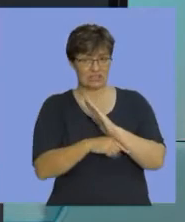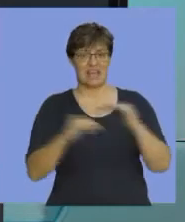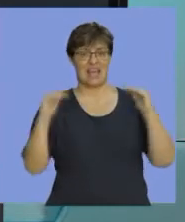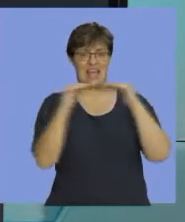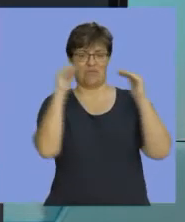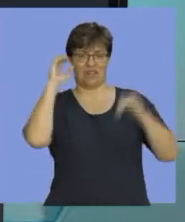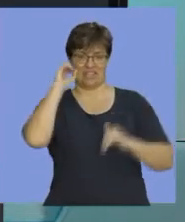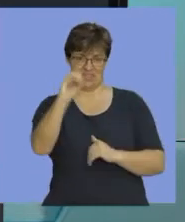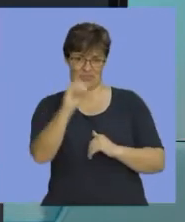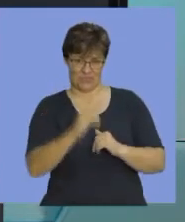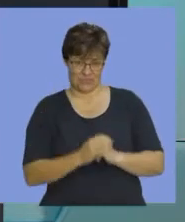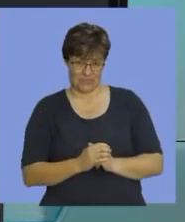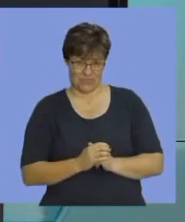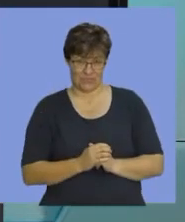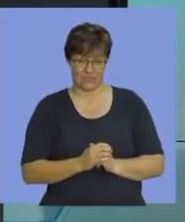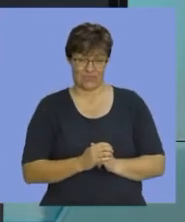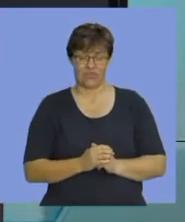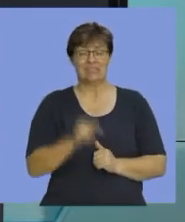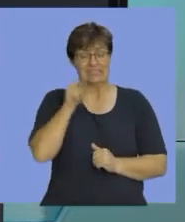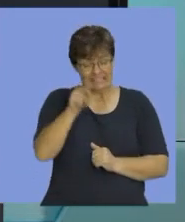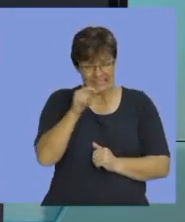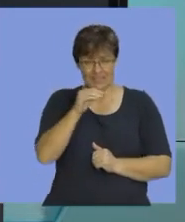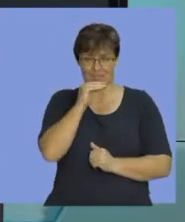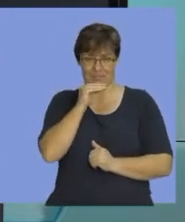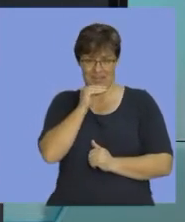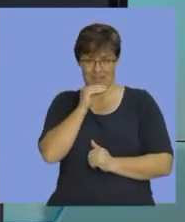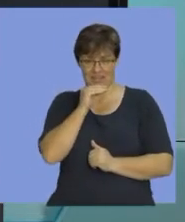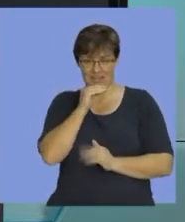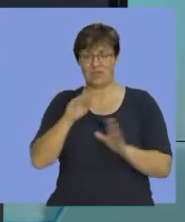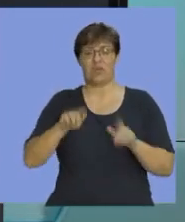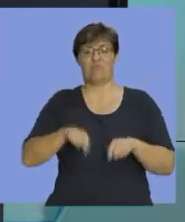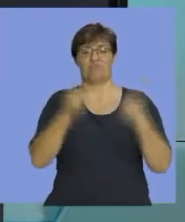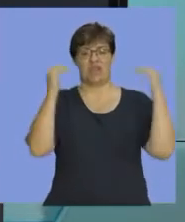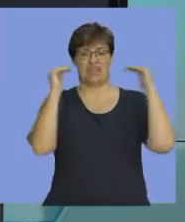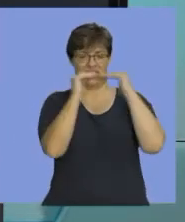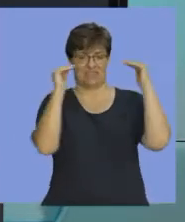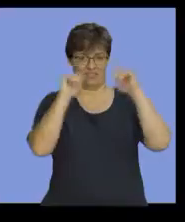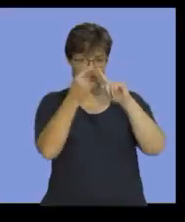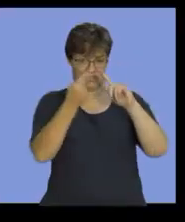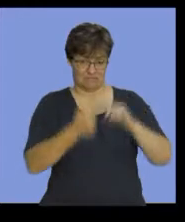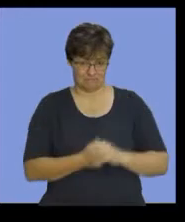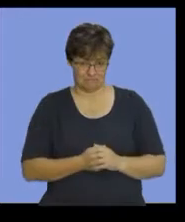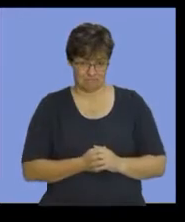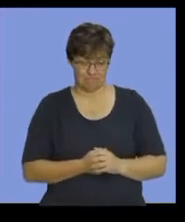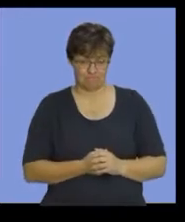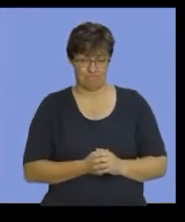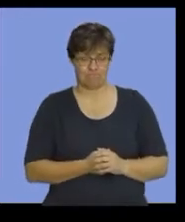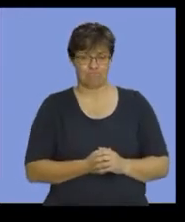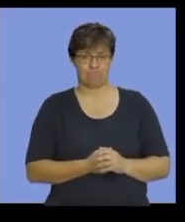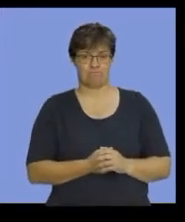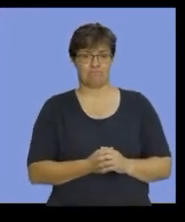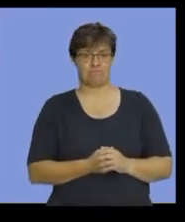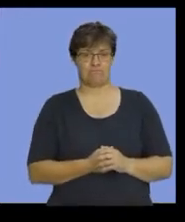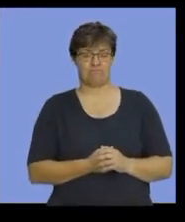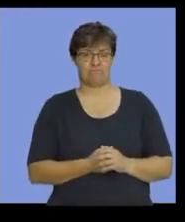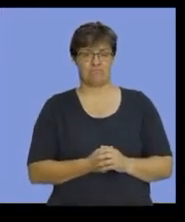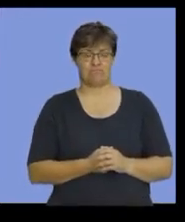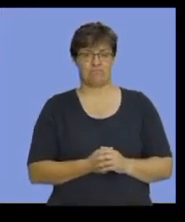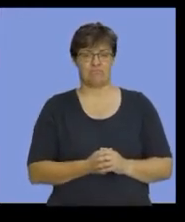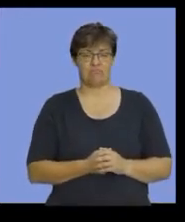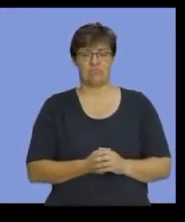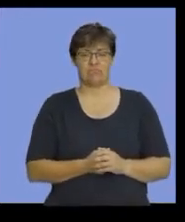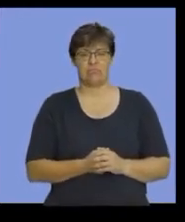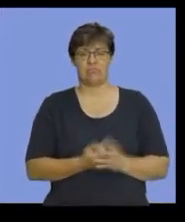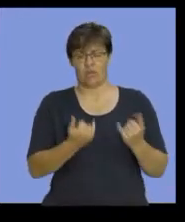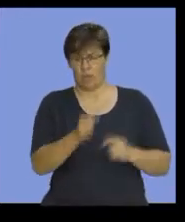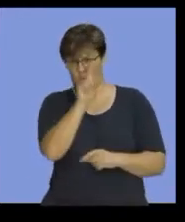zero. Right. That's what we mean by the break even point. Okay. Now, we have